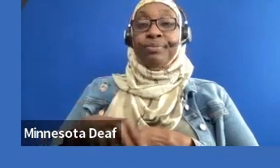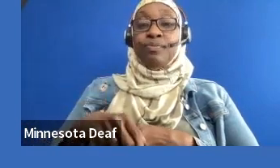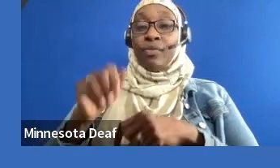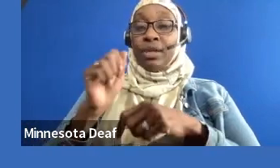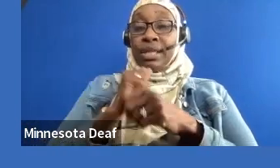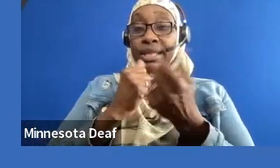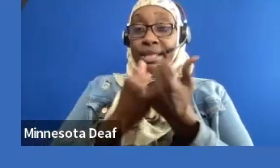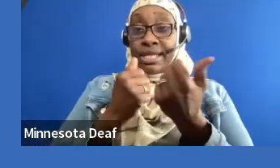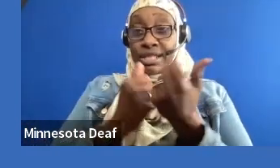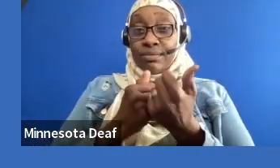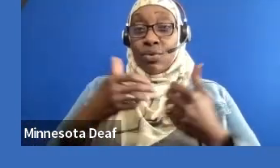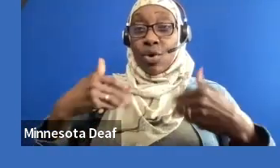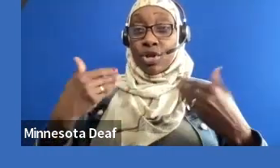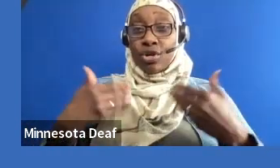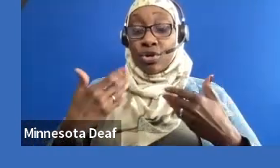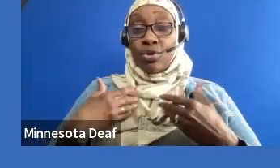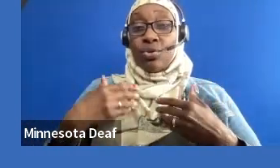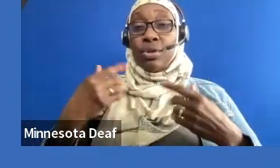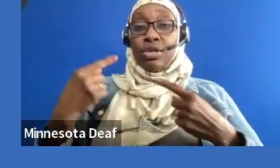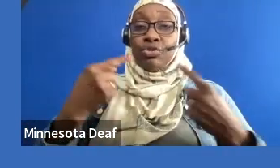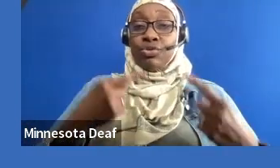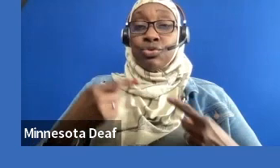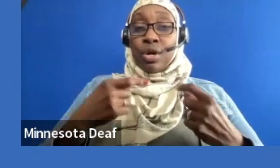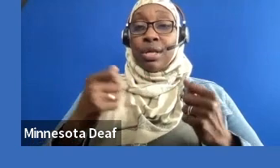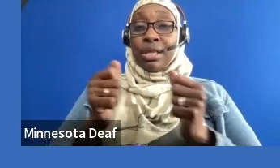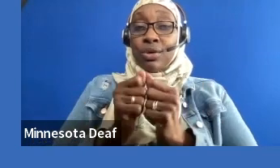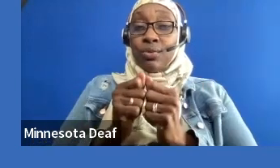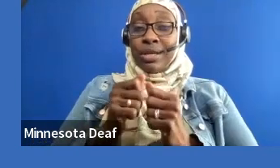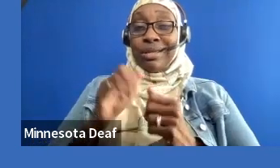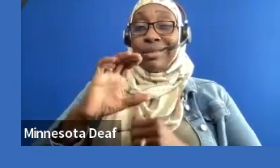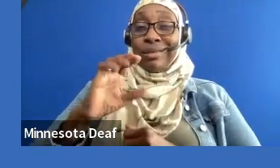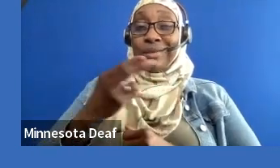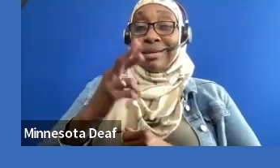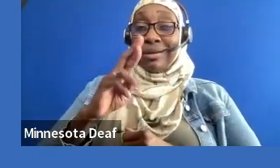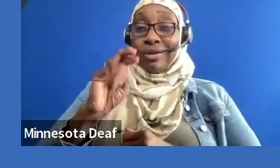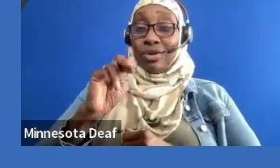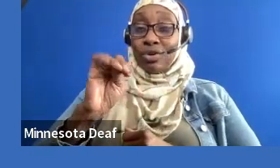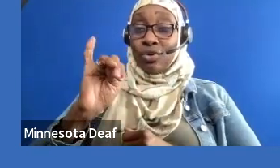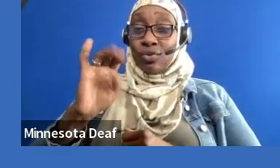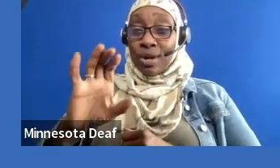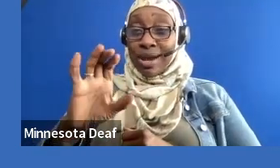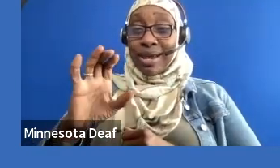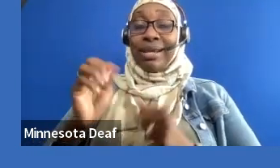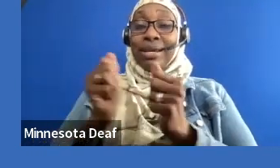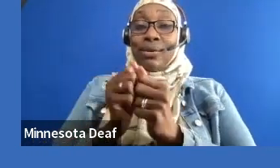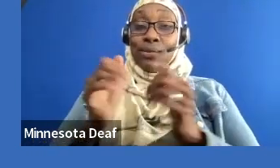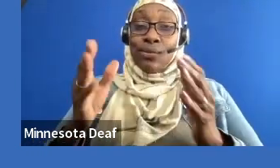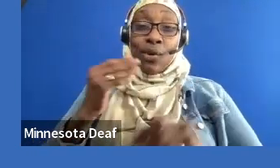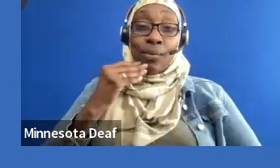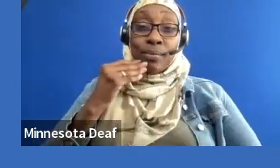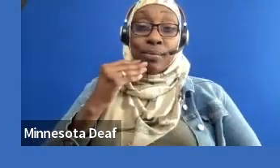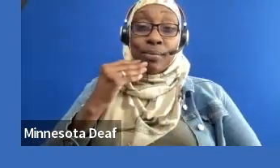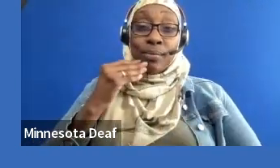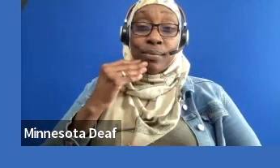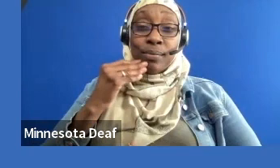housing navigator. Three years of working one-on-one with homeless and disabled youth and adults has taught them a lot about